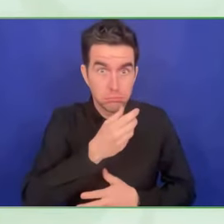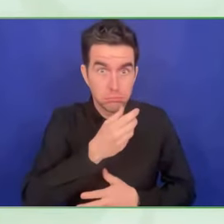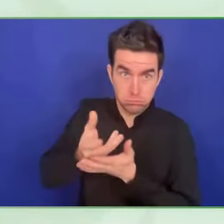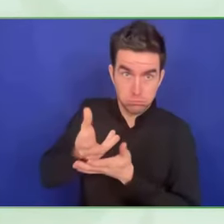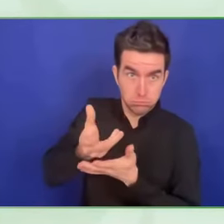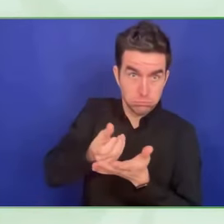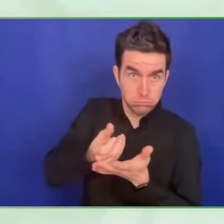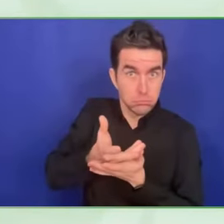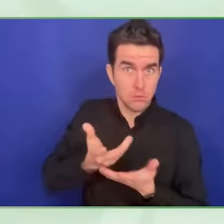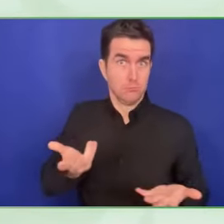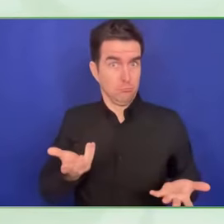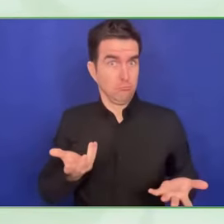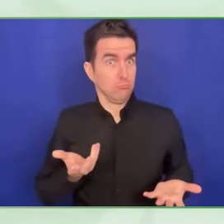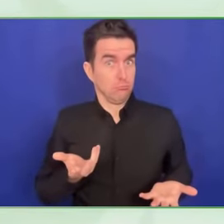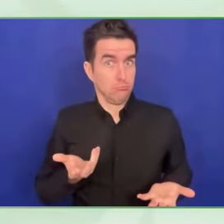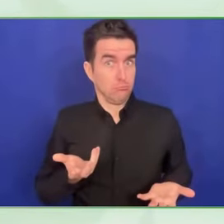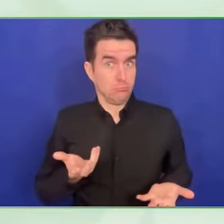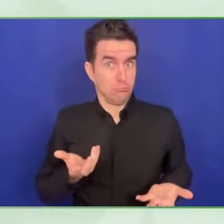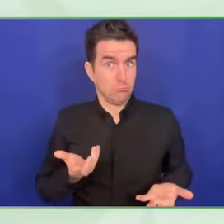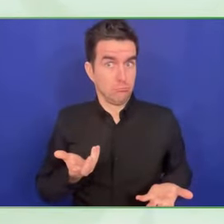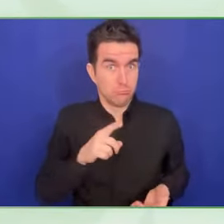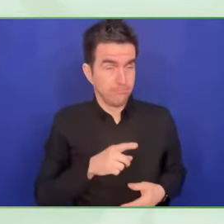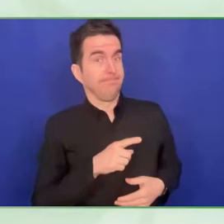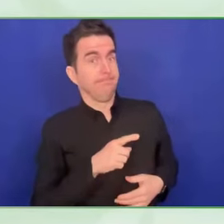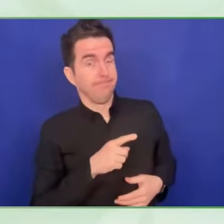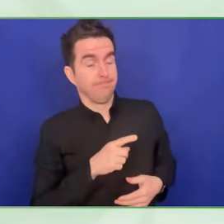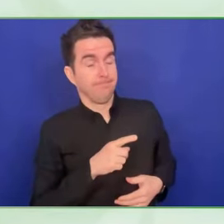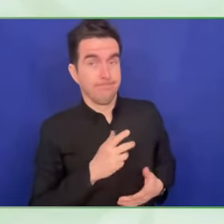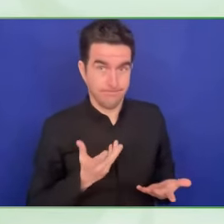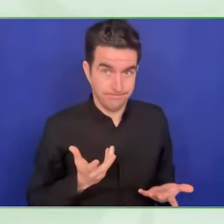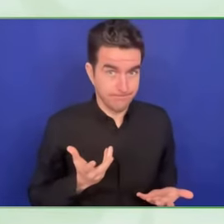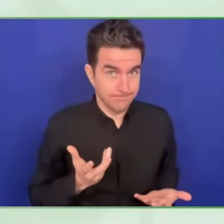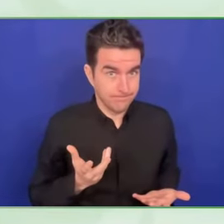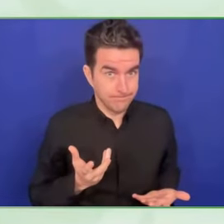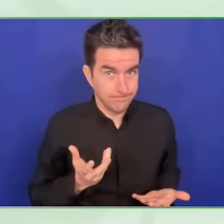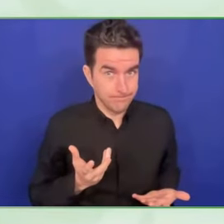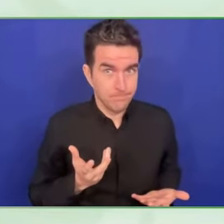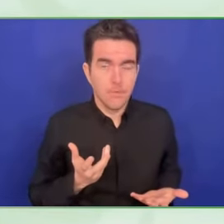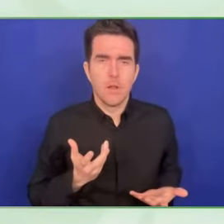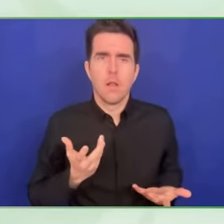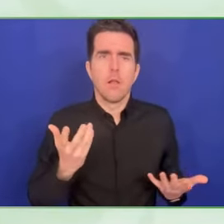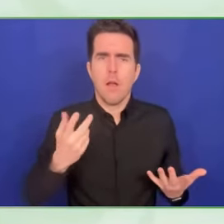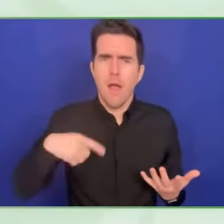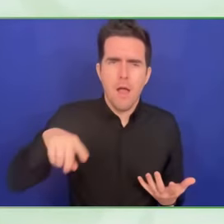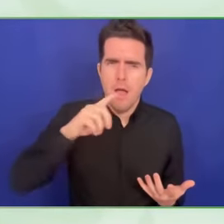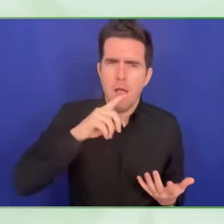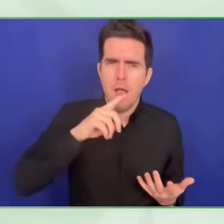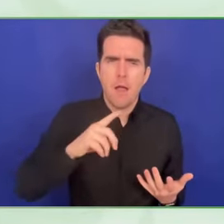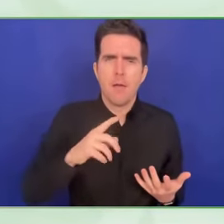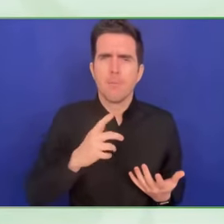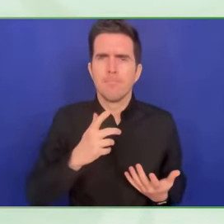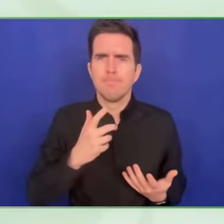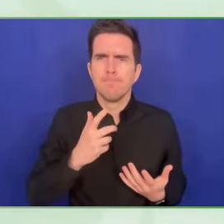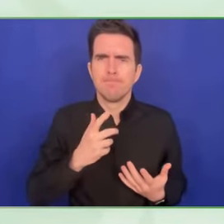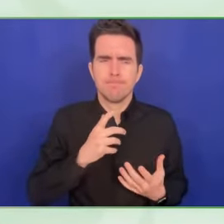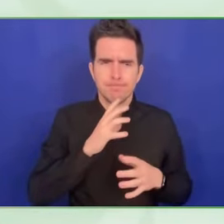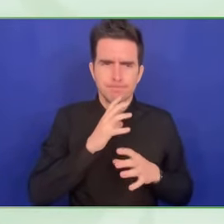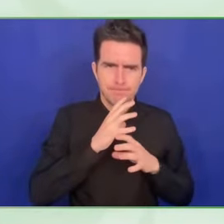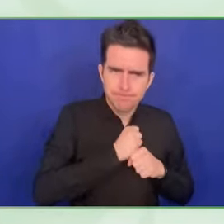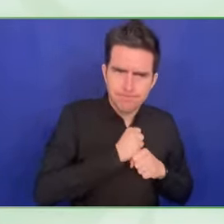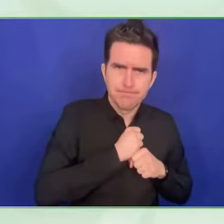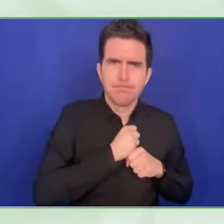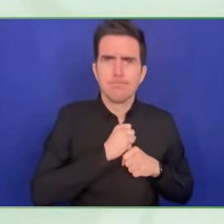So that's the topic that we bring today here. We are going to discuss whether these risks are greater for people with